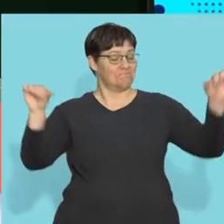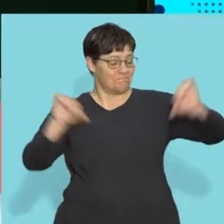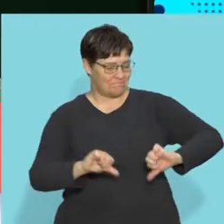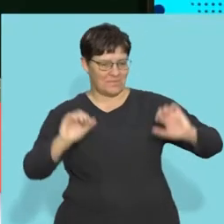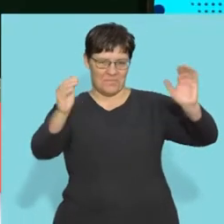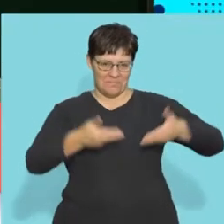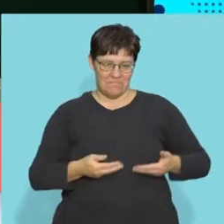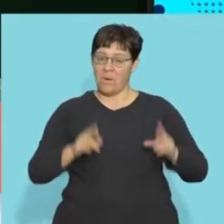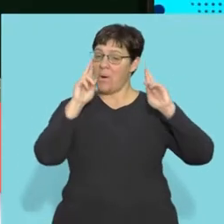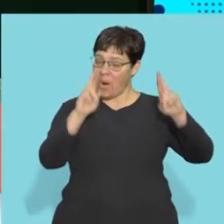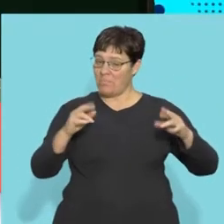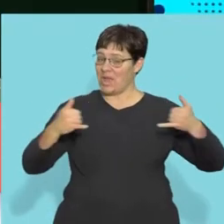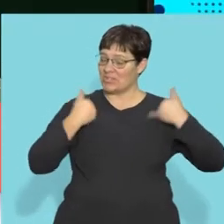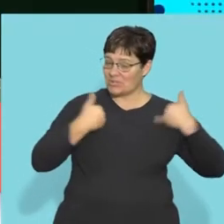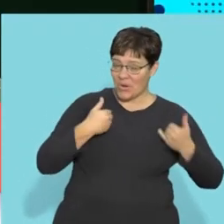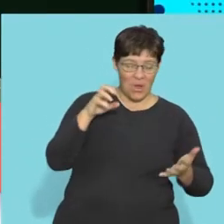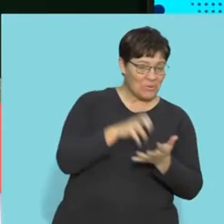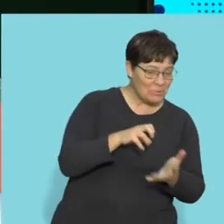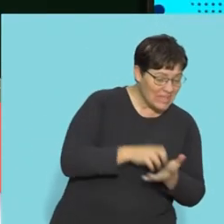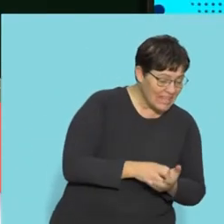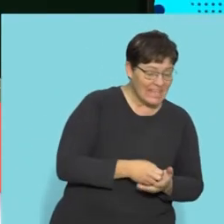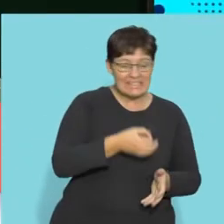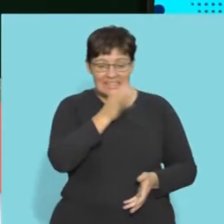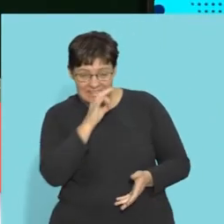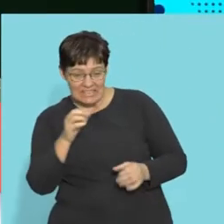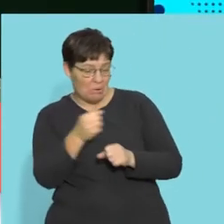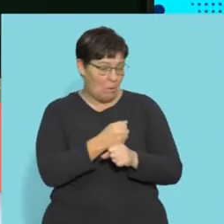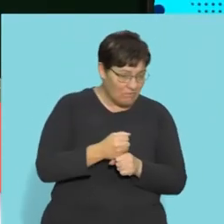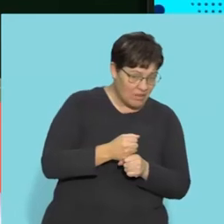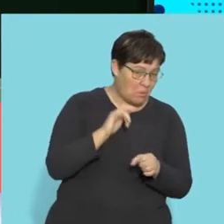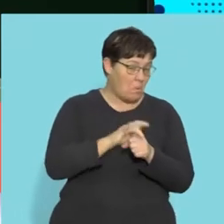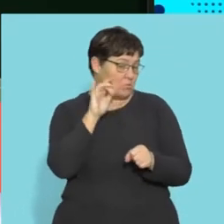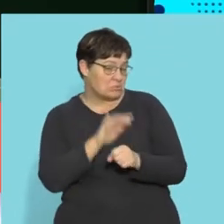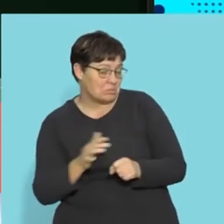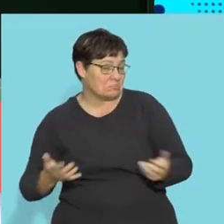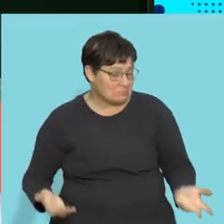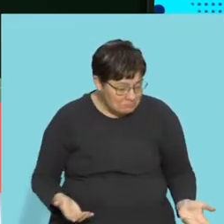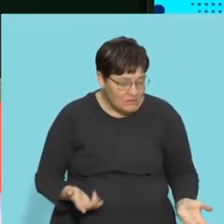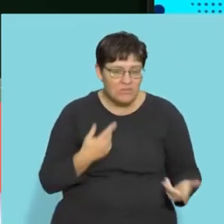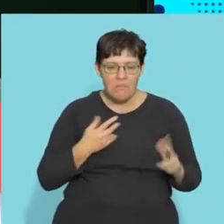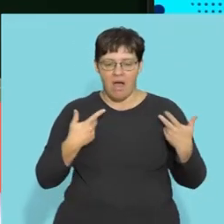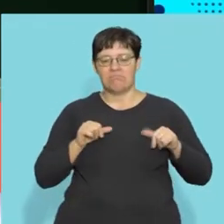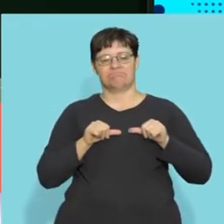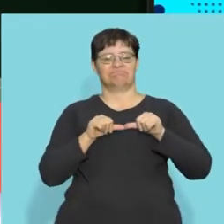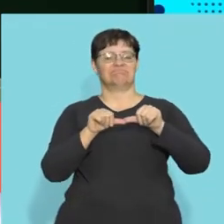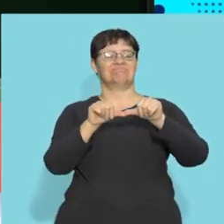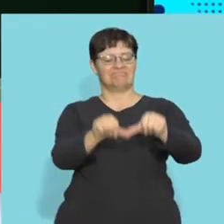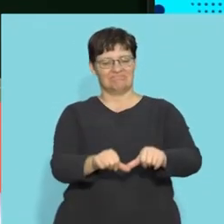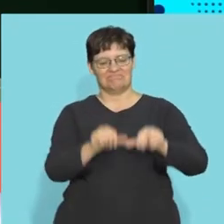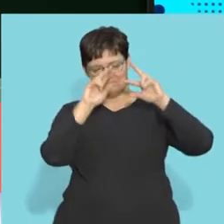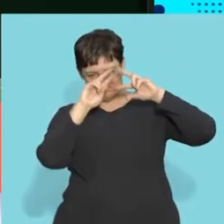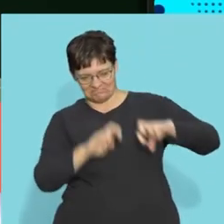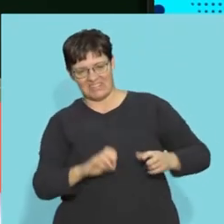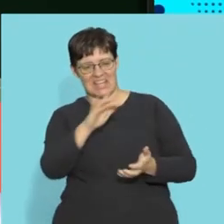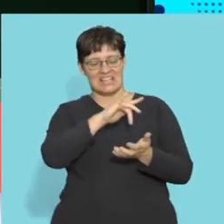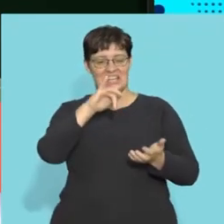welcome back i hope you enjoyed your cookies your tea your coffee maybe some cool drink and you're well rested and you can we can continue now with